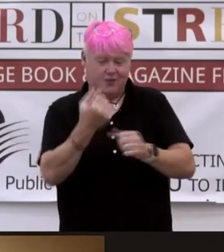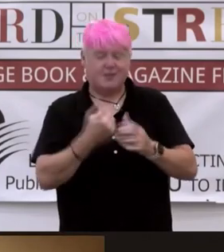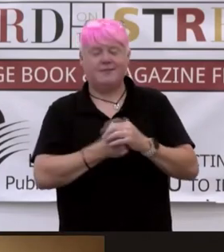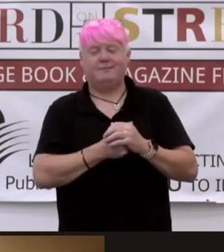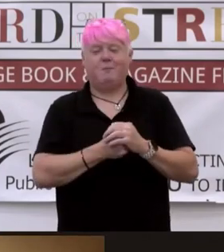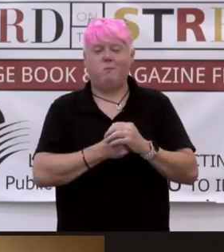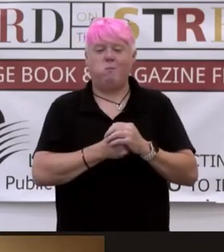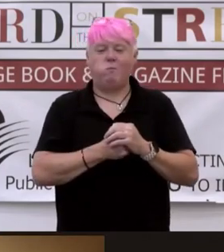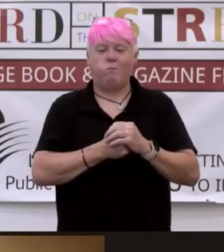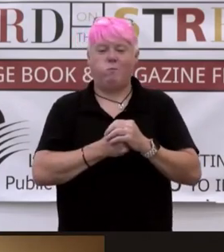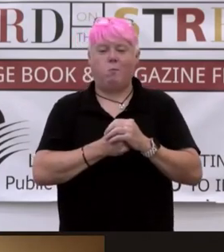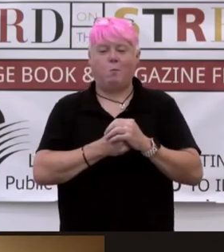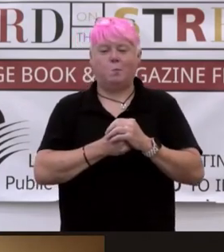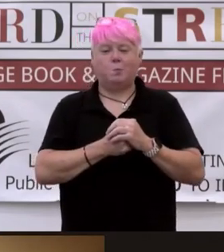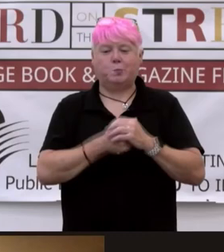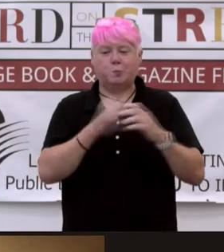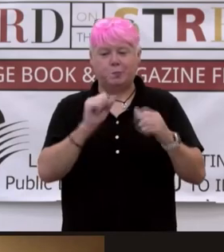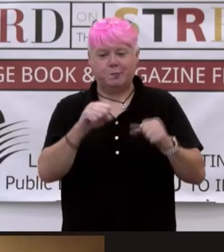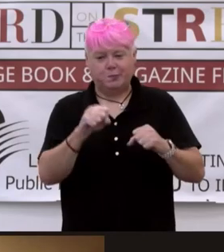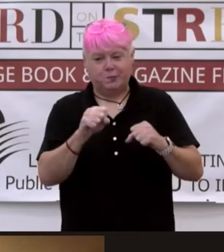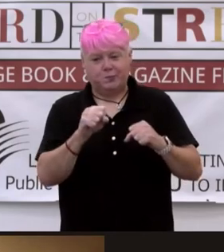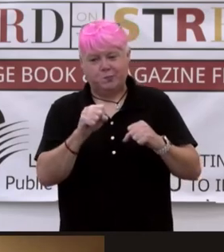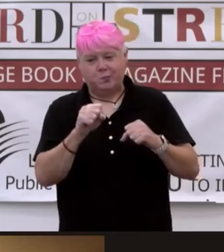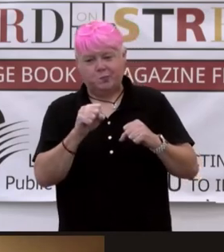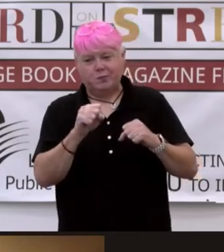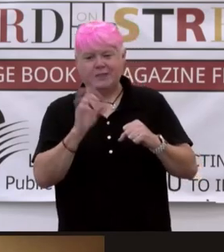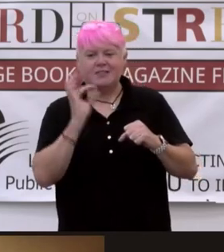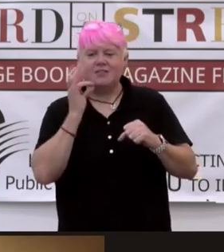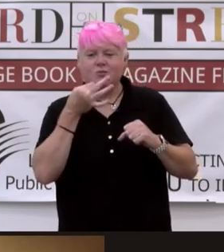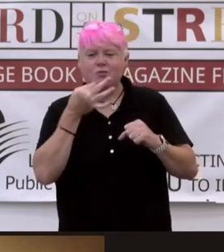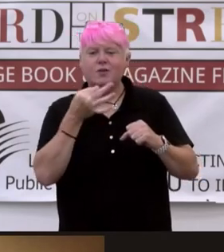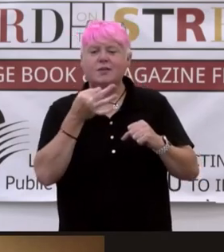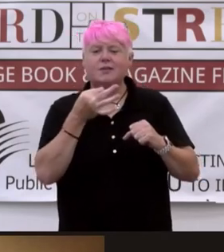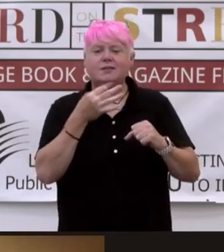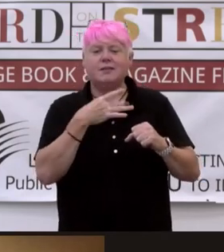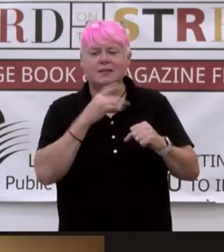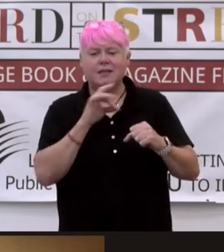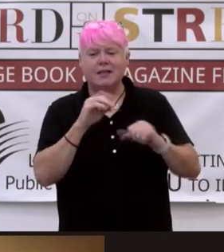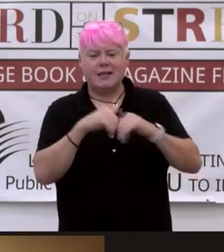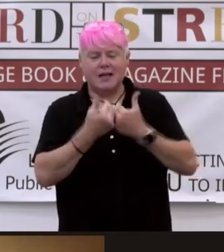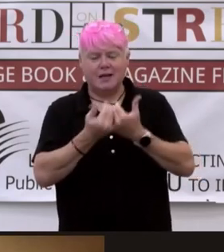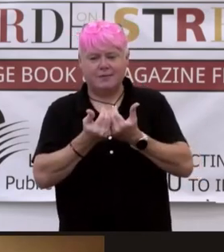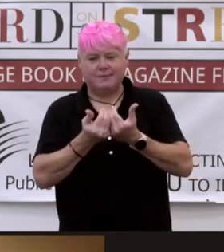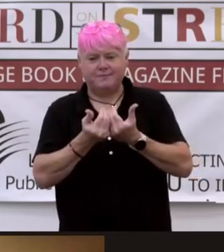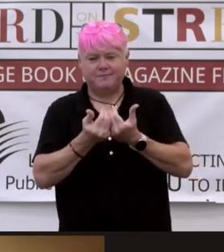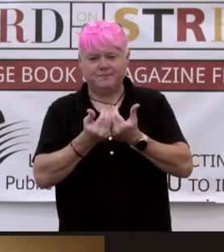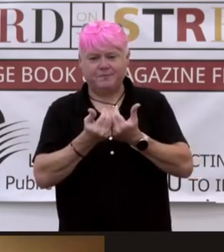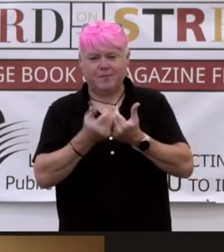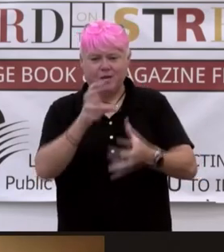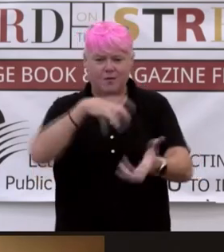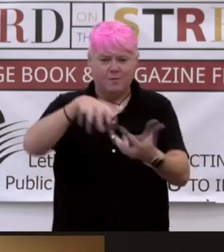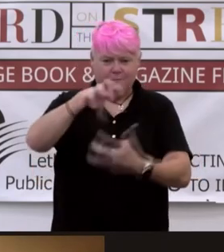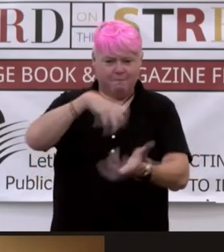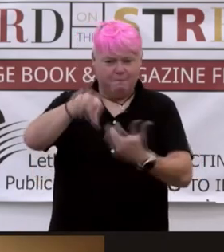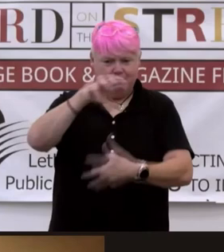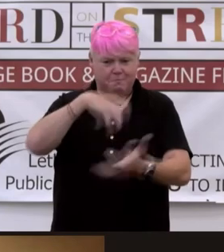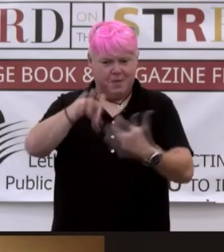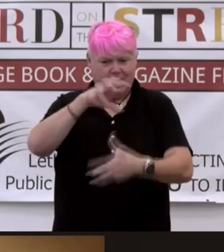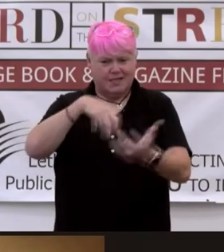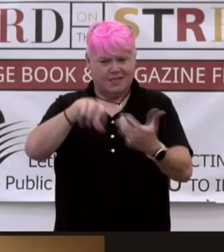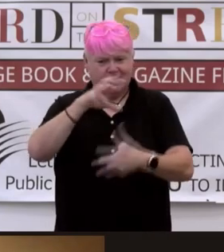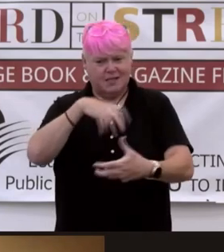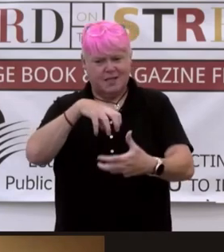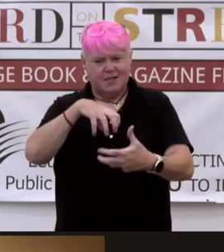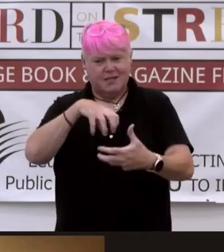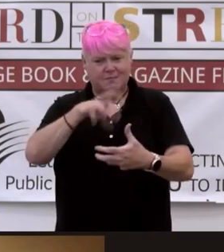Excellent. Yes. It's very, it's cool. I like, I like how you have, yeah, mixed up, mixed, not mixed up, but